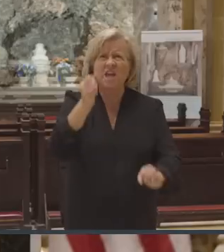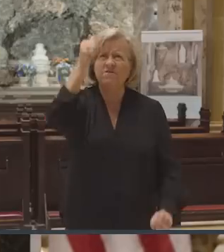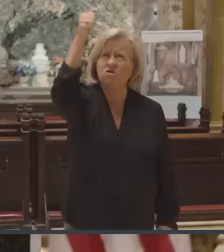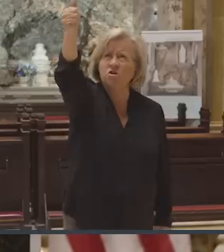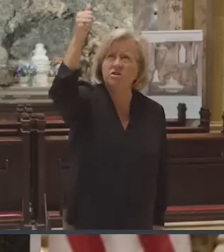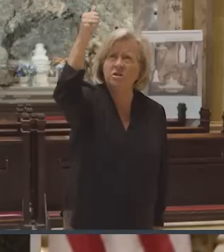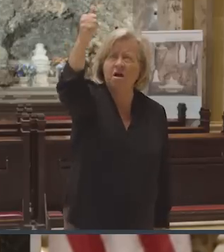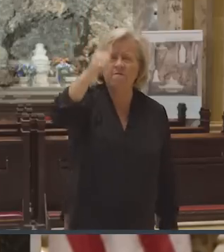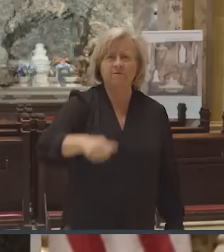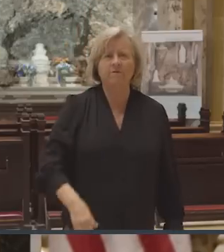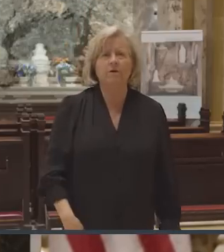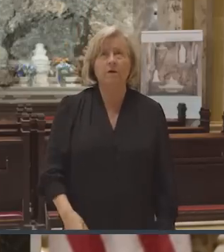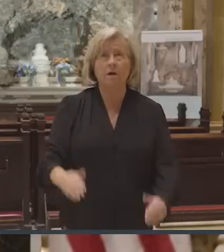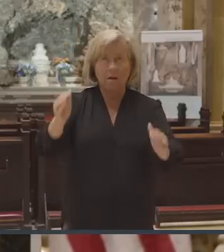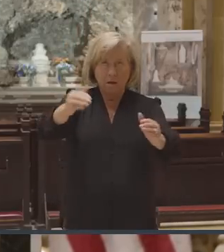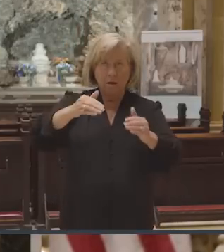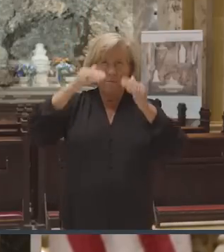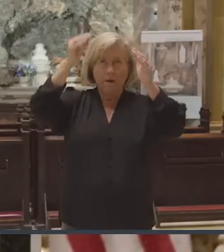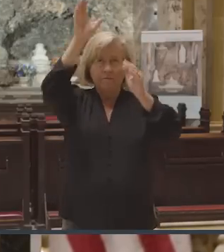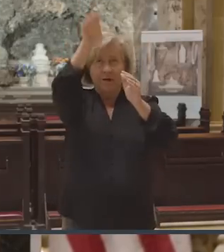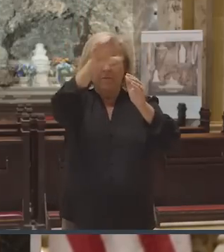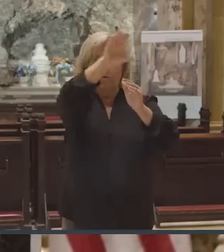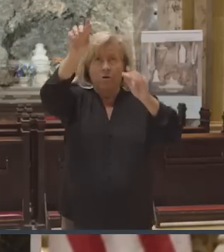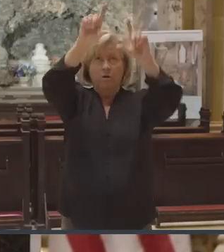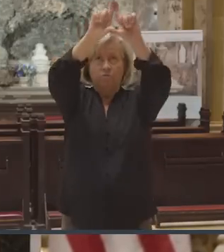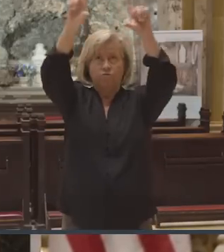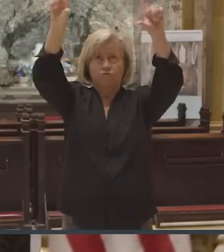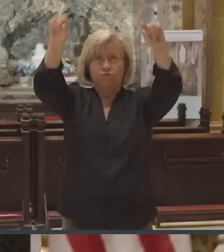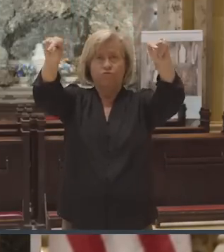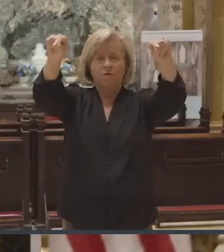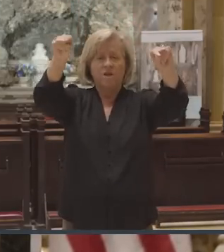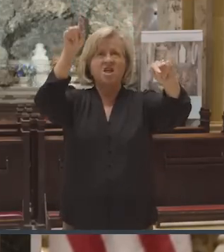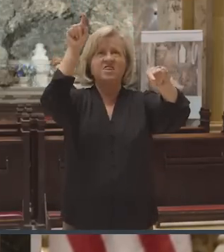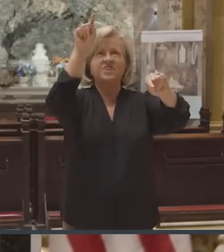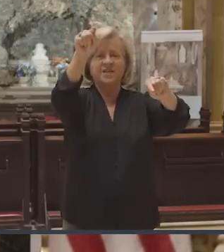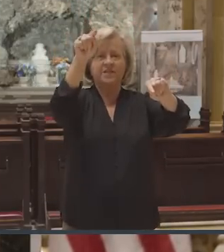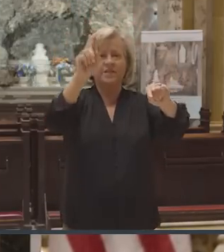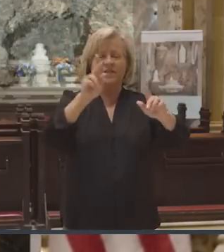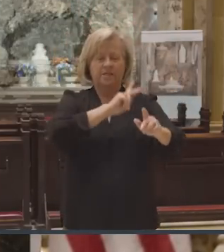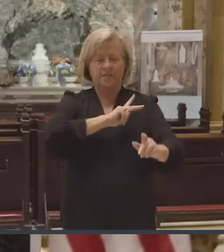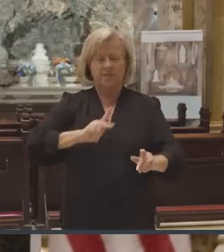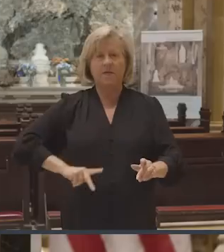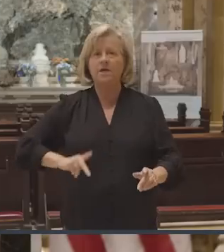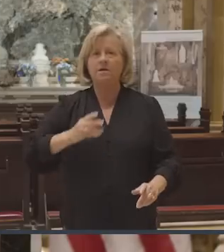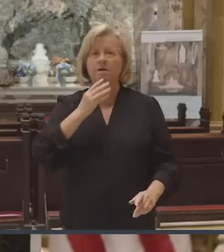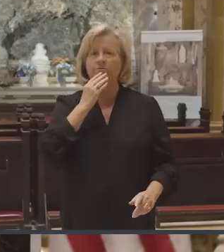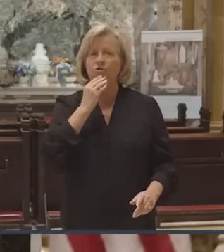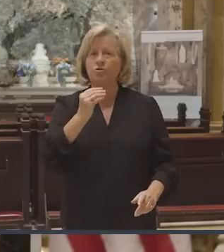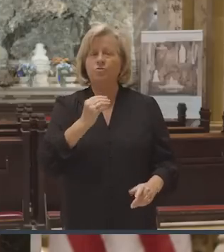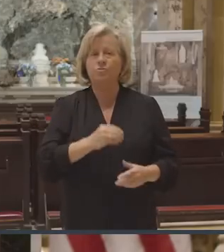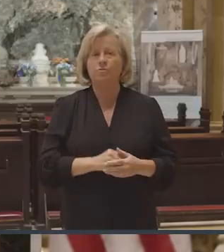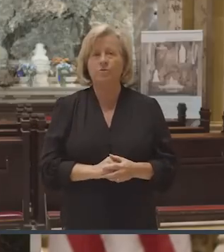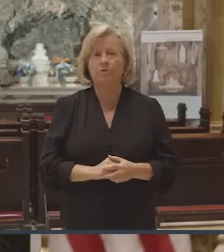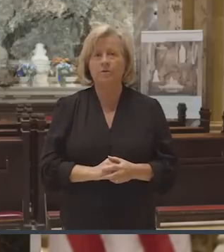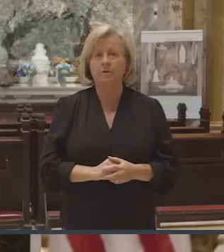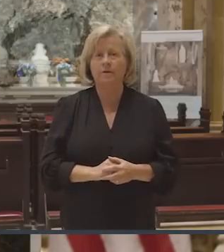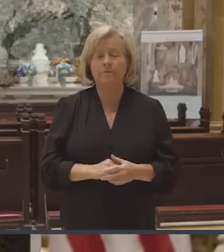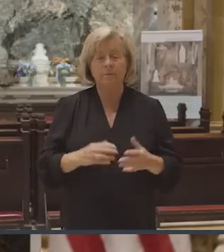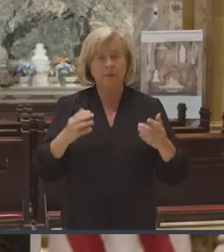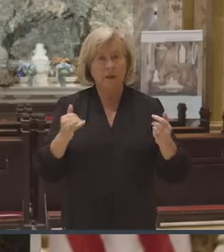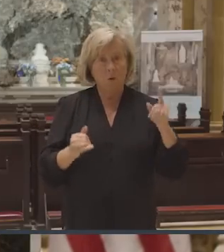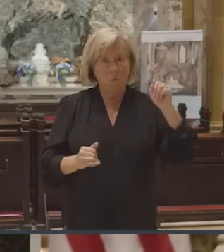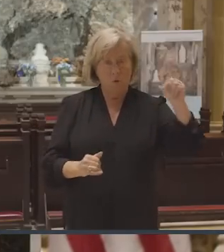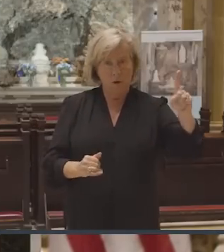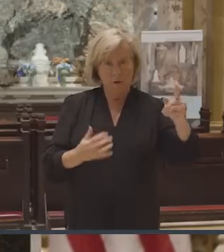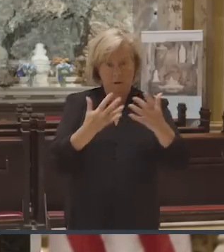Above him, there was an inscription that read, This is the king of the Jews. Now one